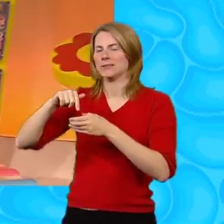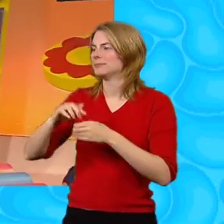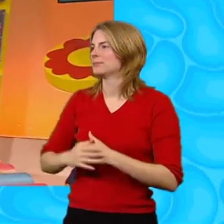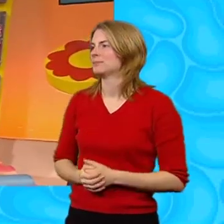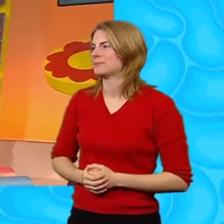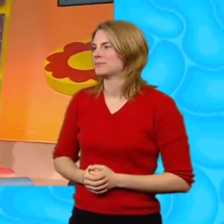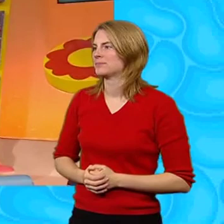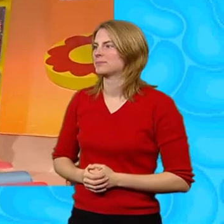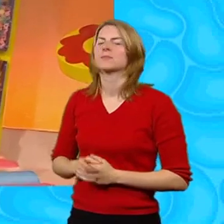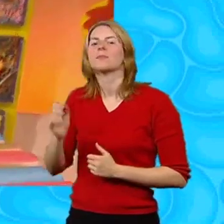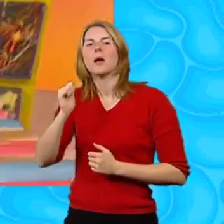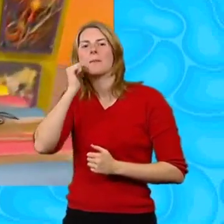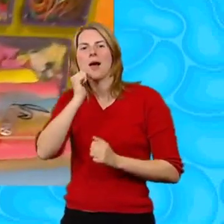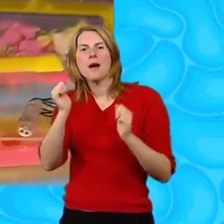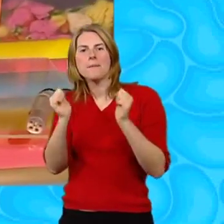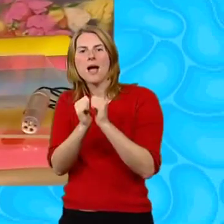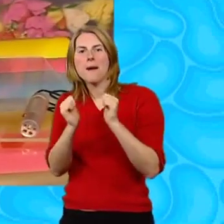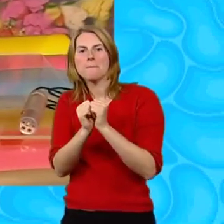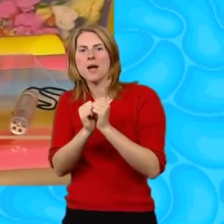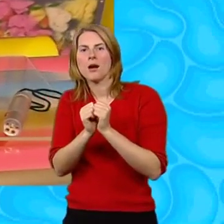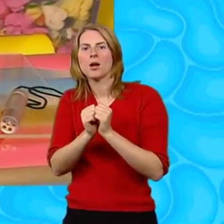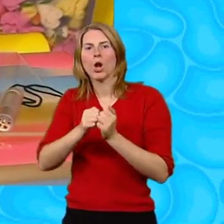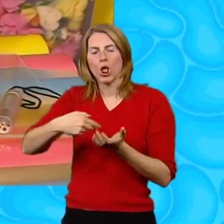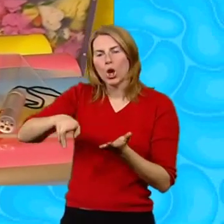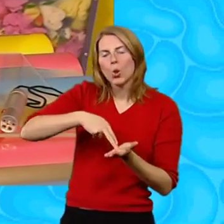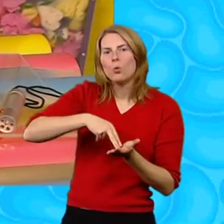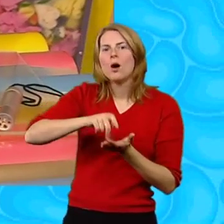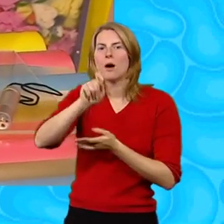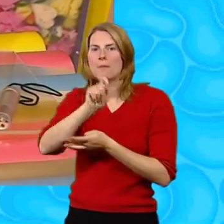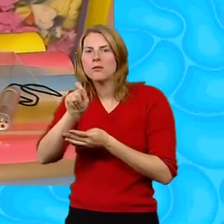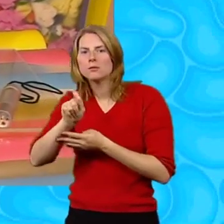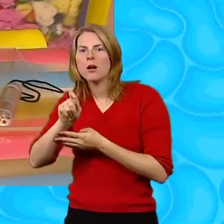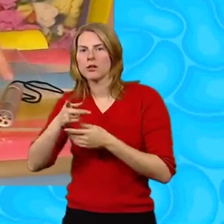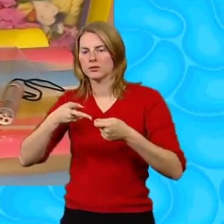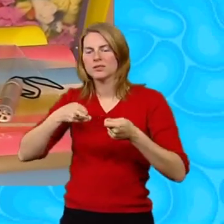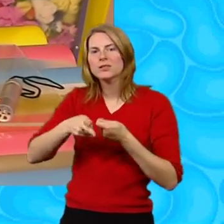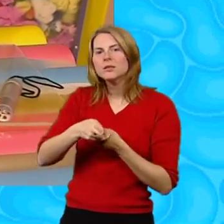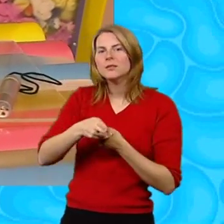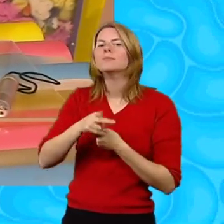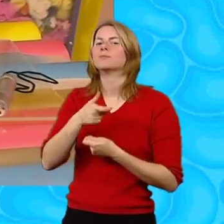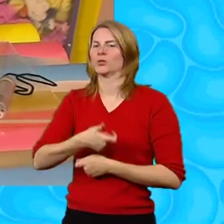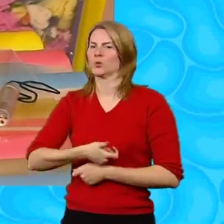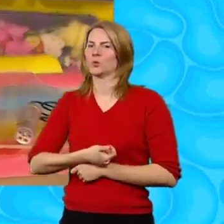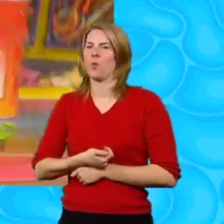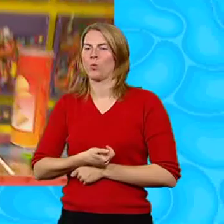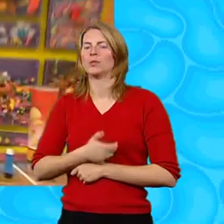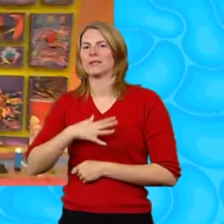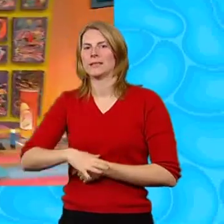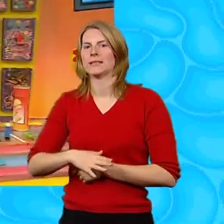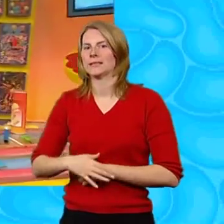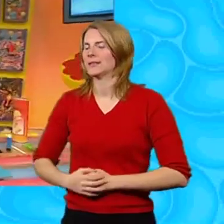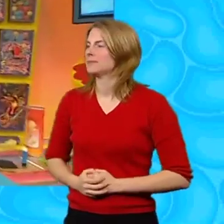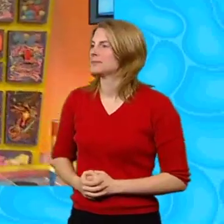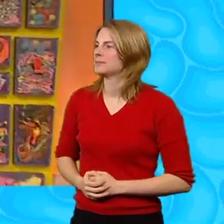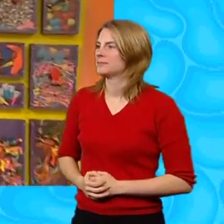Some black paper A glue stick A pencil Some scissors And of course A torch Now